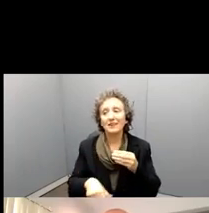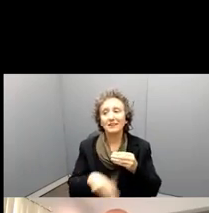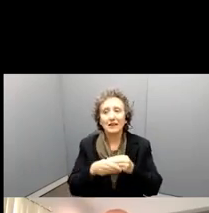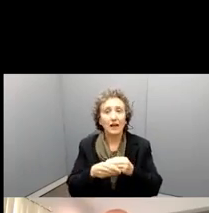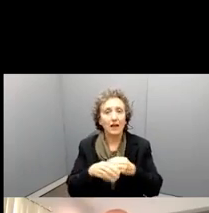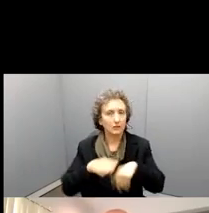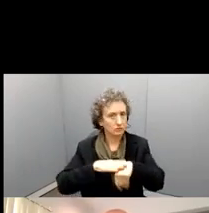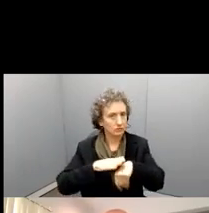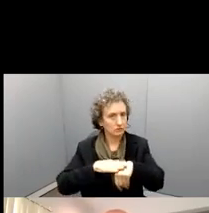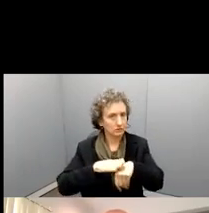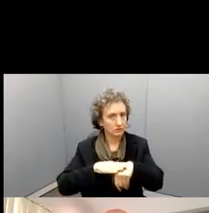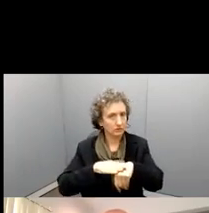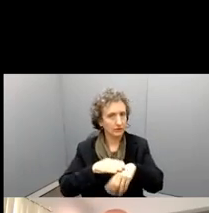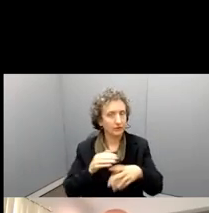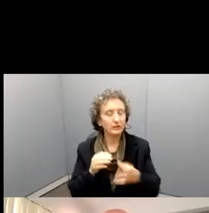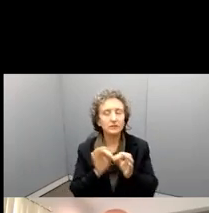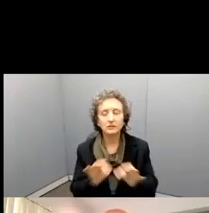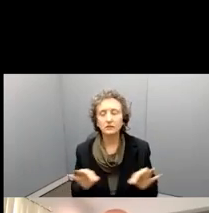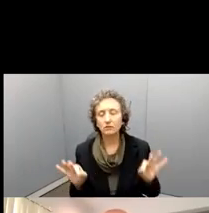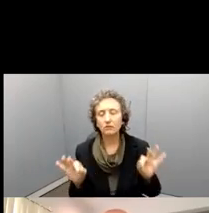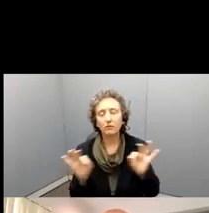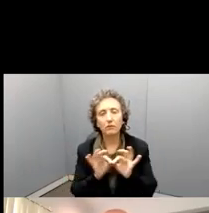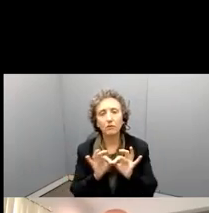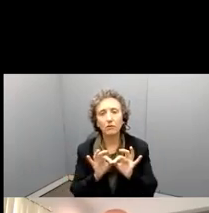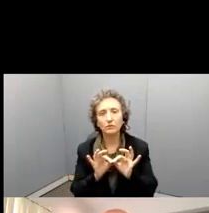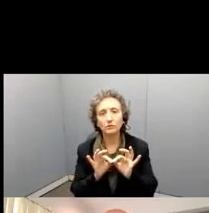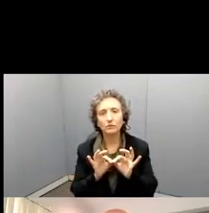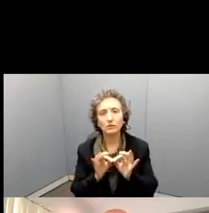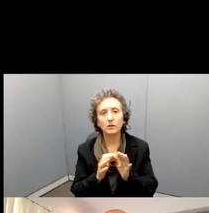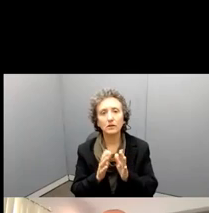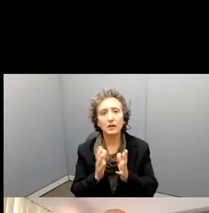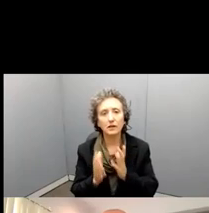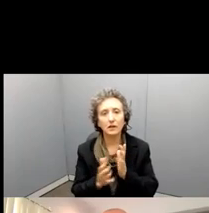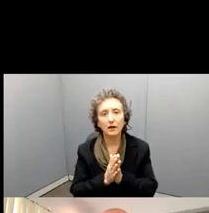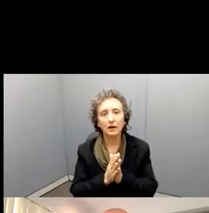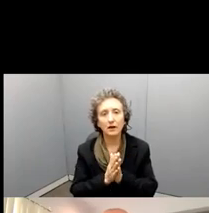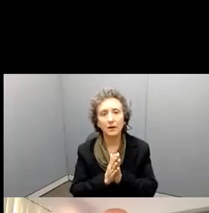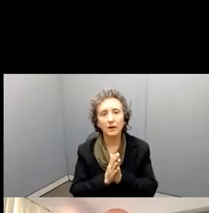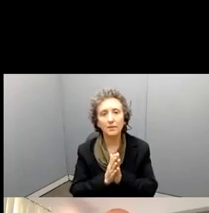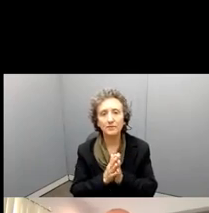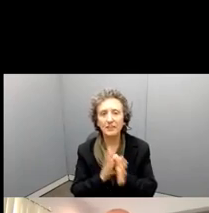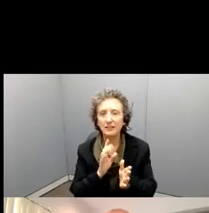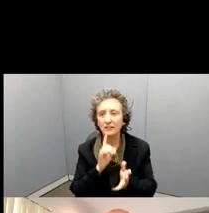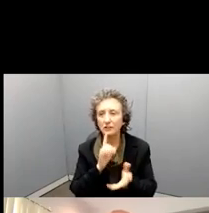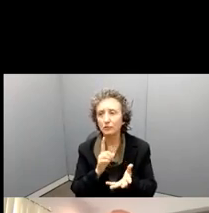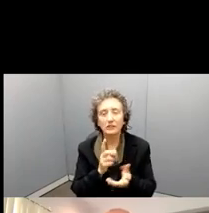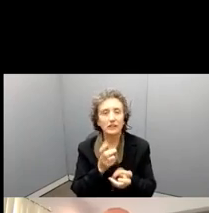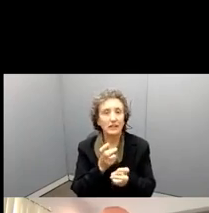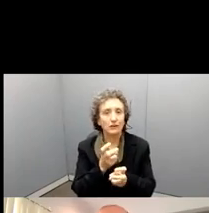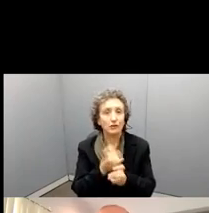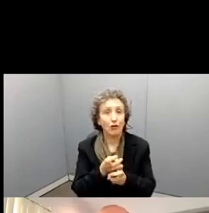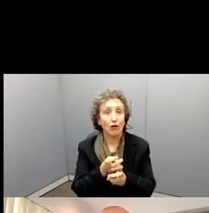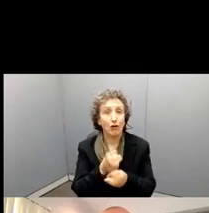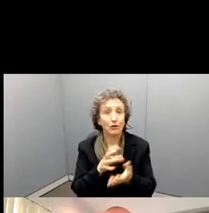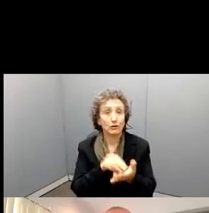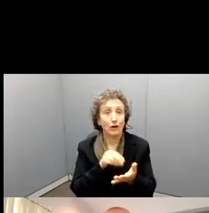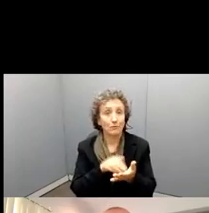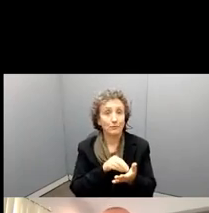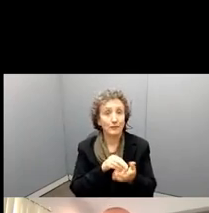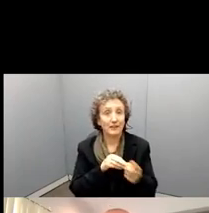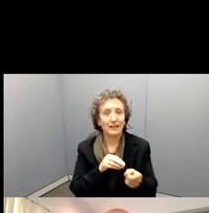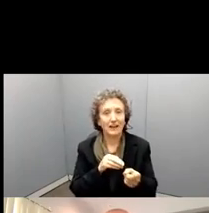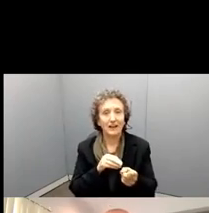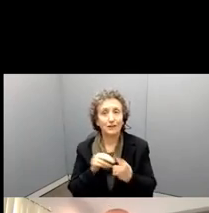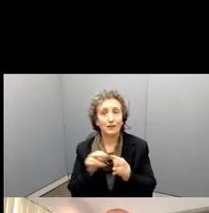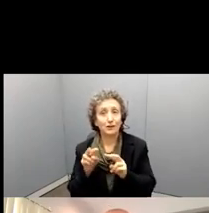it's, it's very important that, uh, things are, are in sort of hard copy, because our reviewers are not obligated